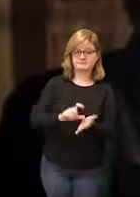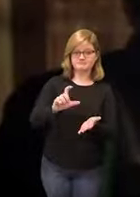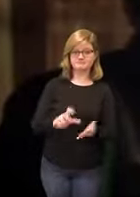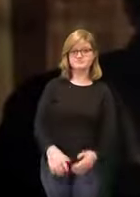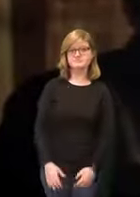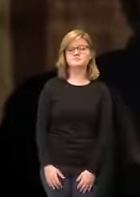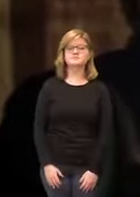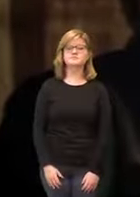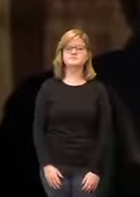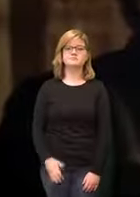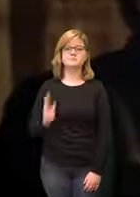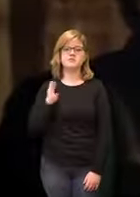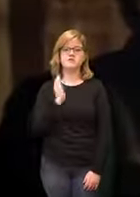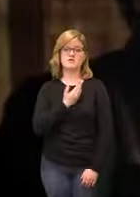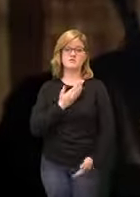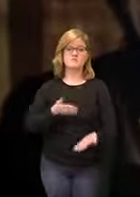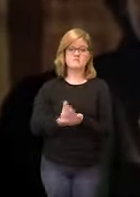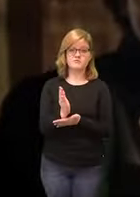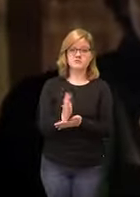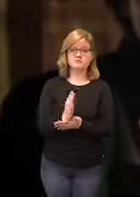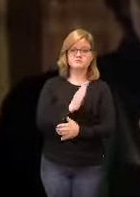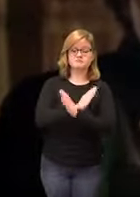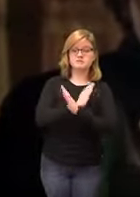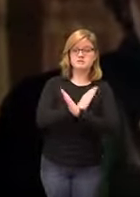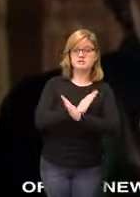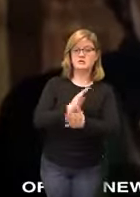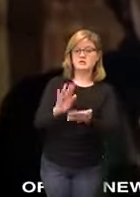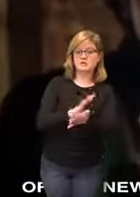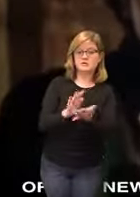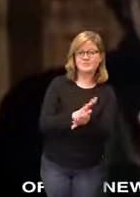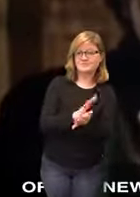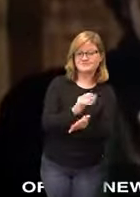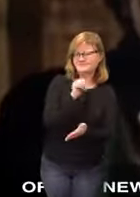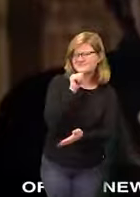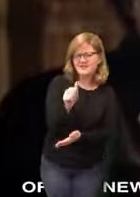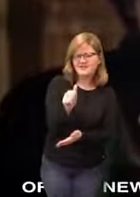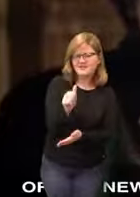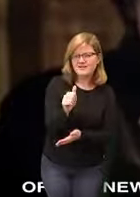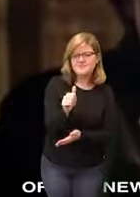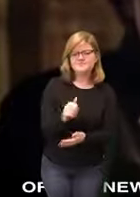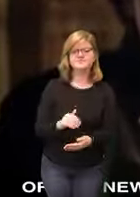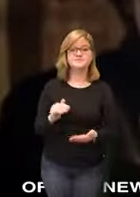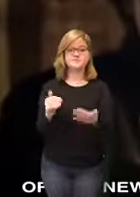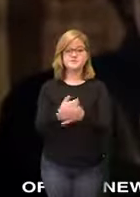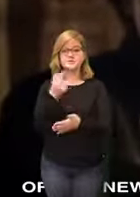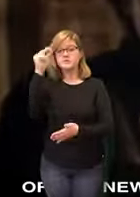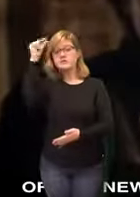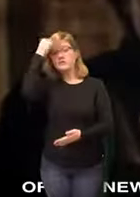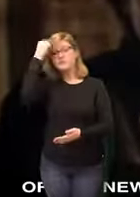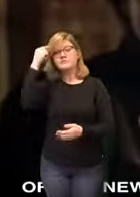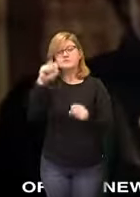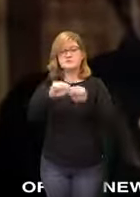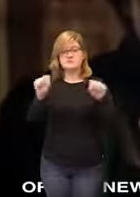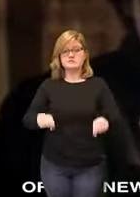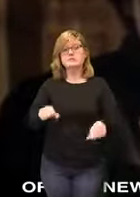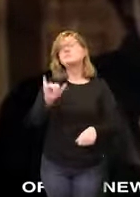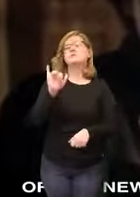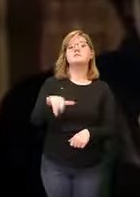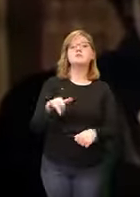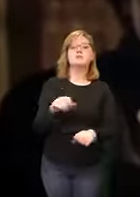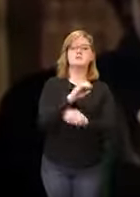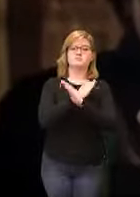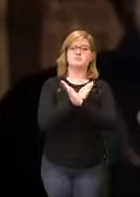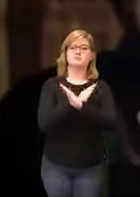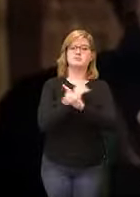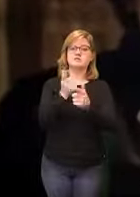liberty is not protected by parchment barriers it is the very system of this new government which will protect us